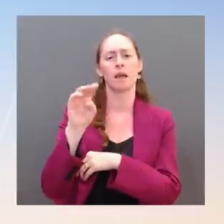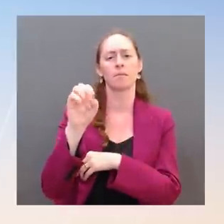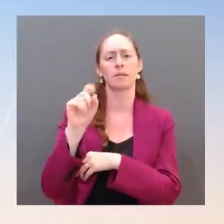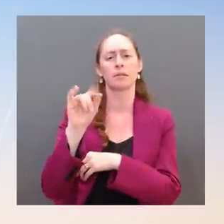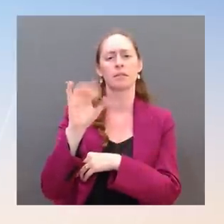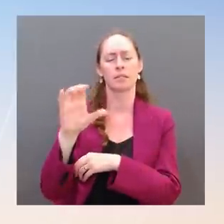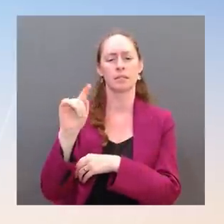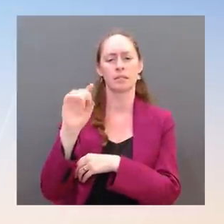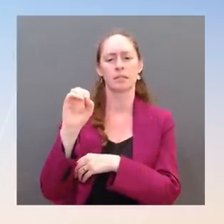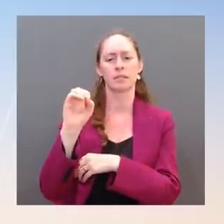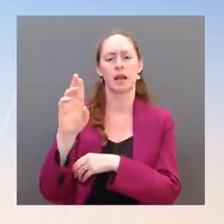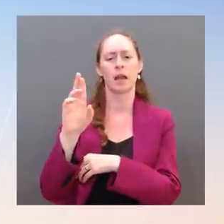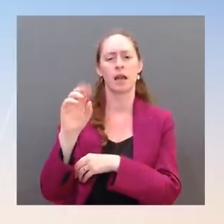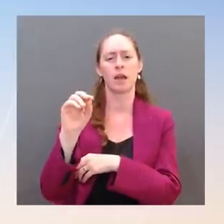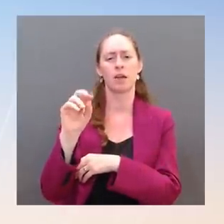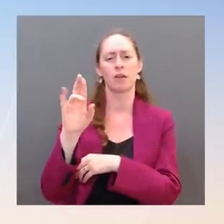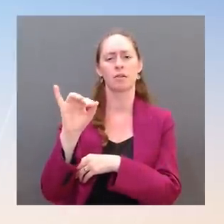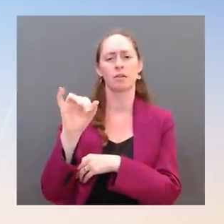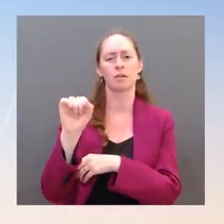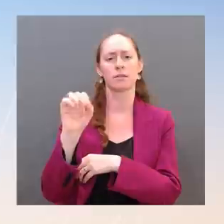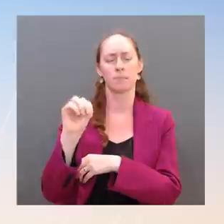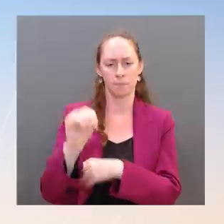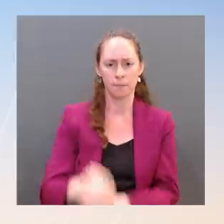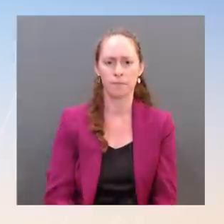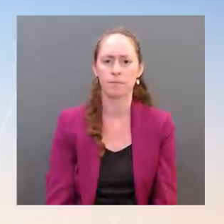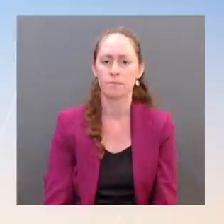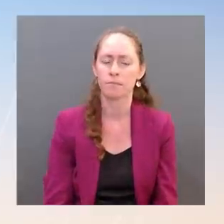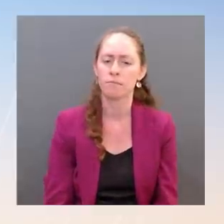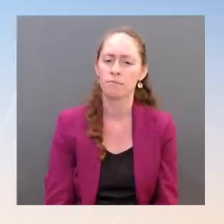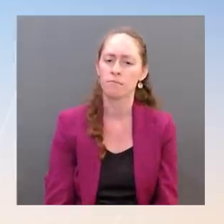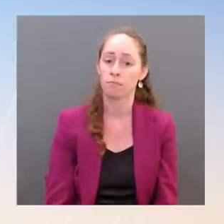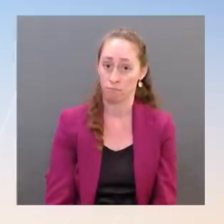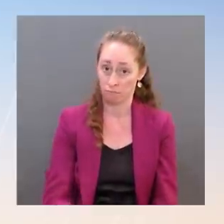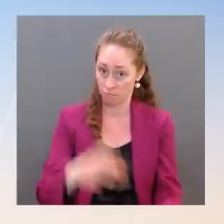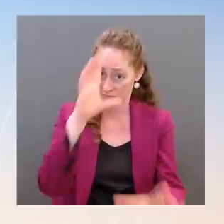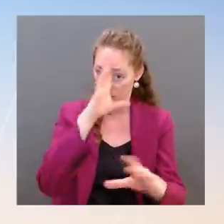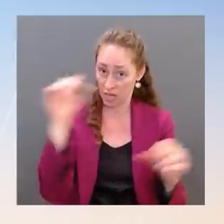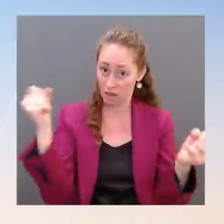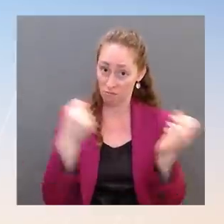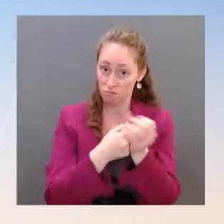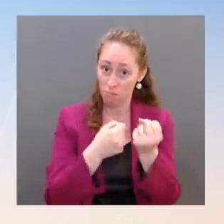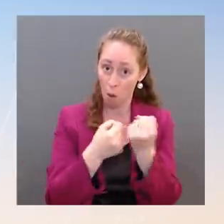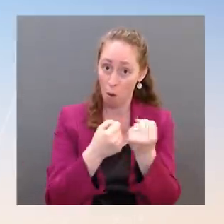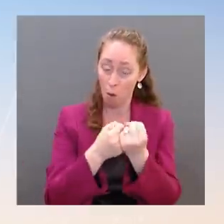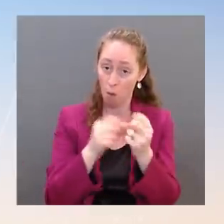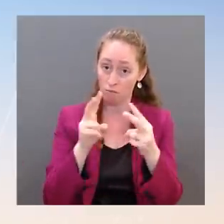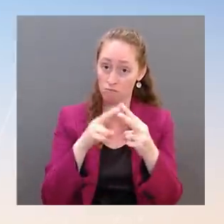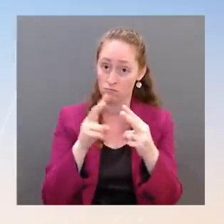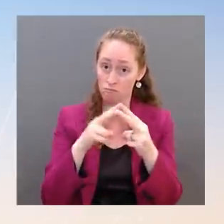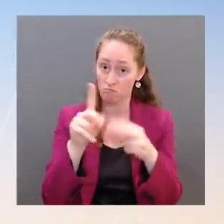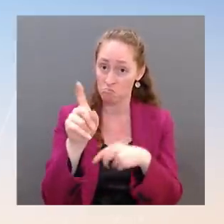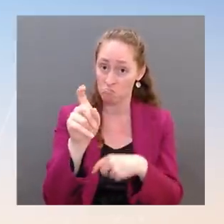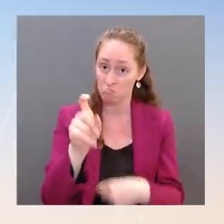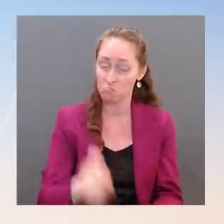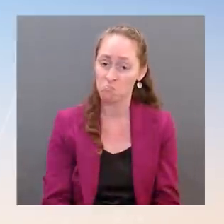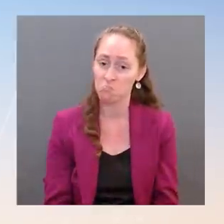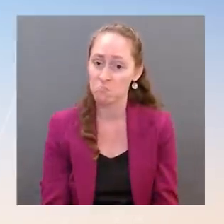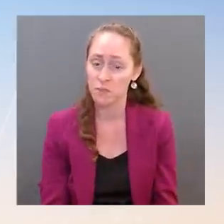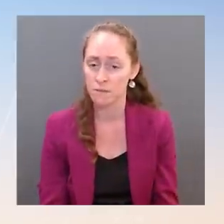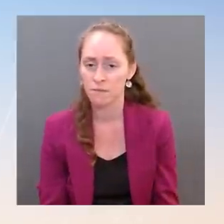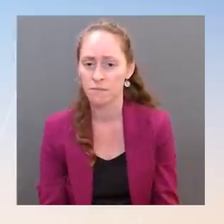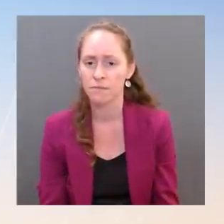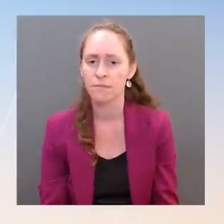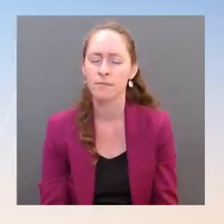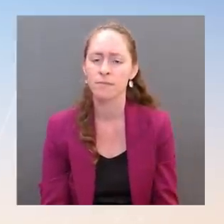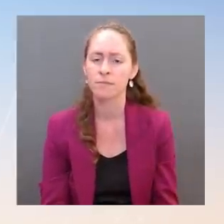the president is, particularly on the domestic terrorism legislation. kind of on the tarmac yesterday seemed to say that he didn't think it was